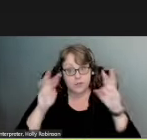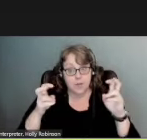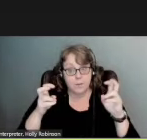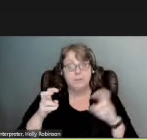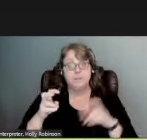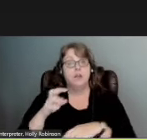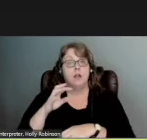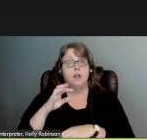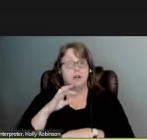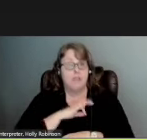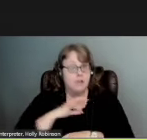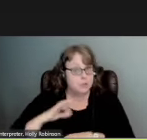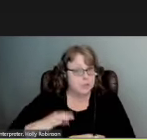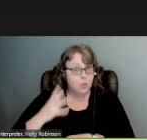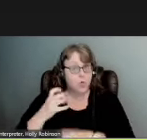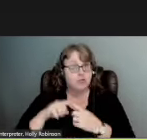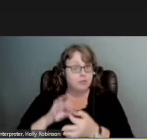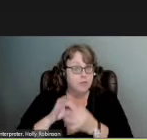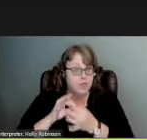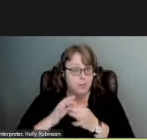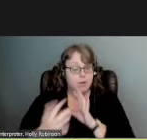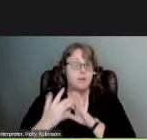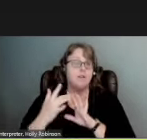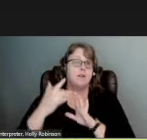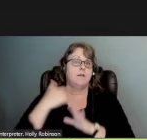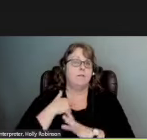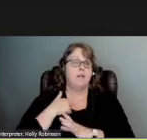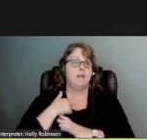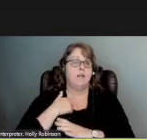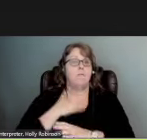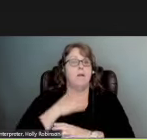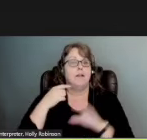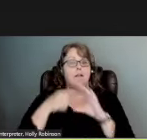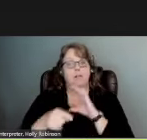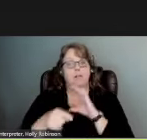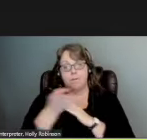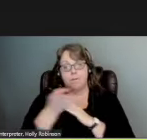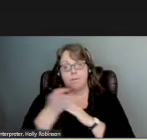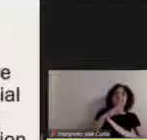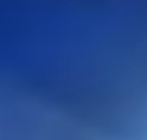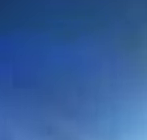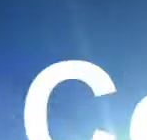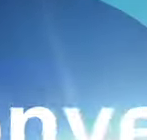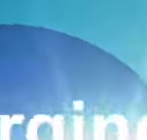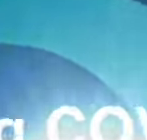or industry member interested in collaborating, please reach out to me at AnjaliM at unm.edu. Thank you.